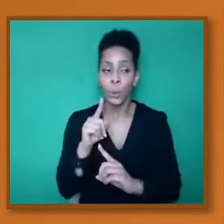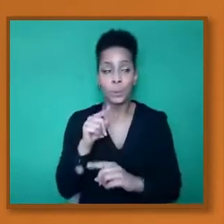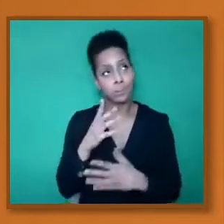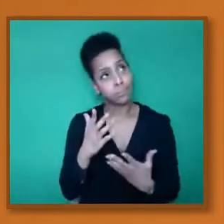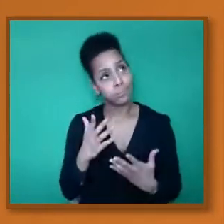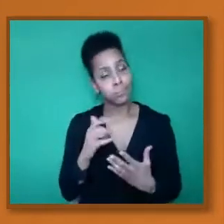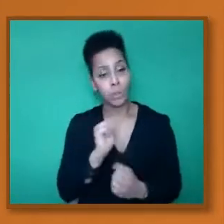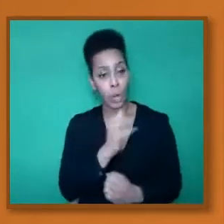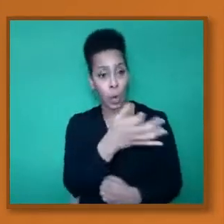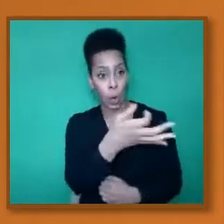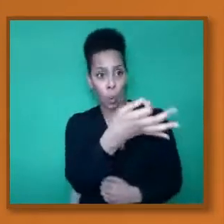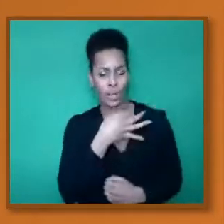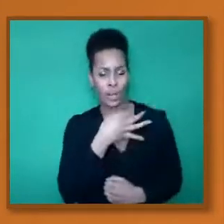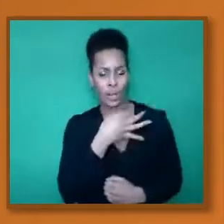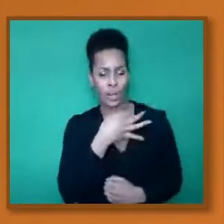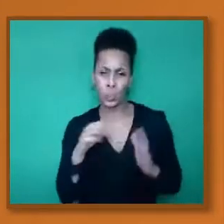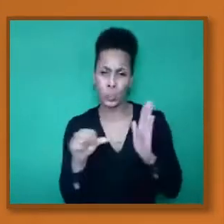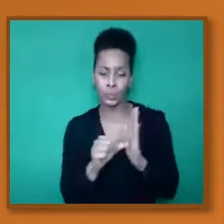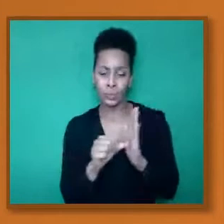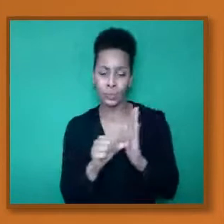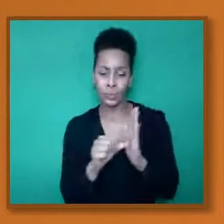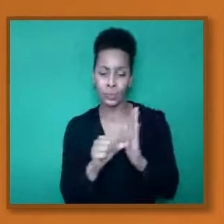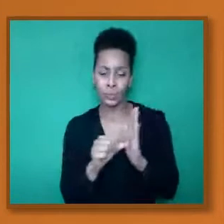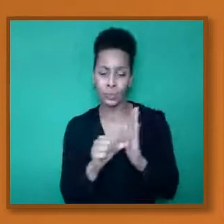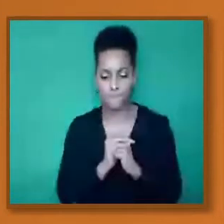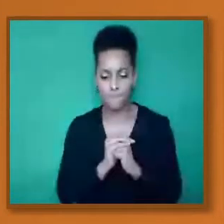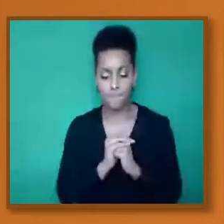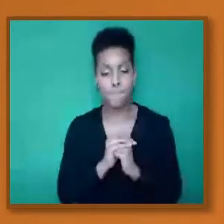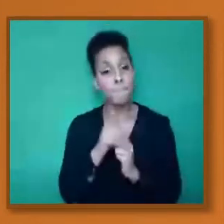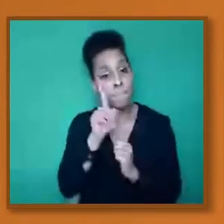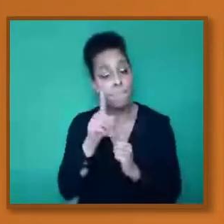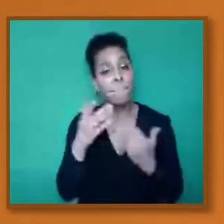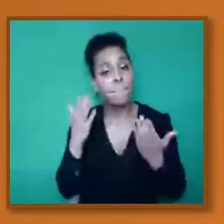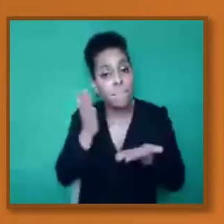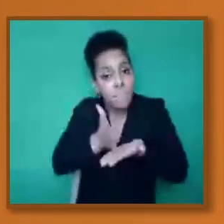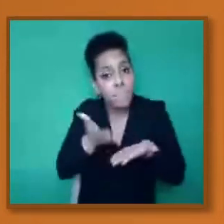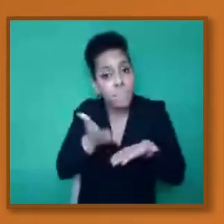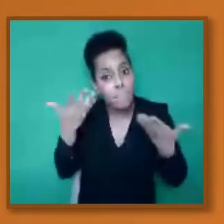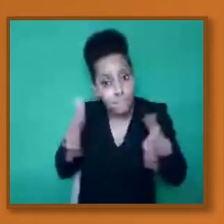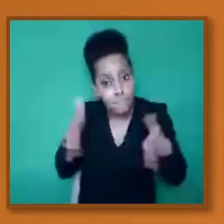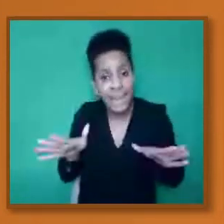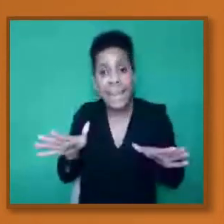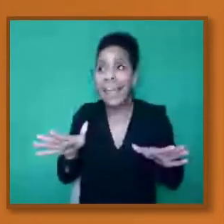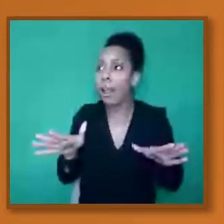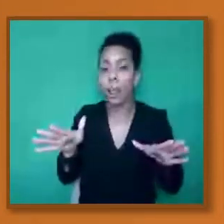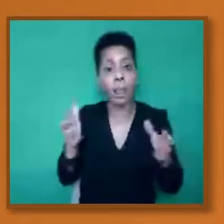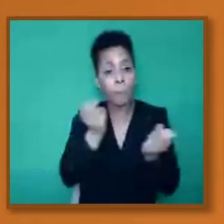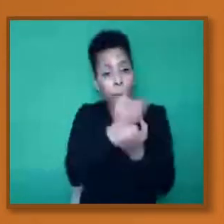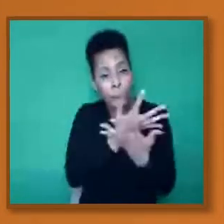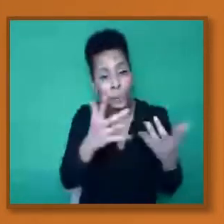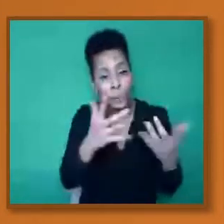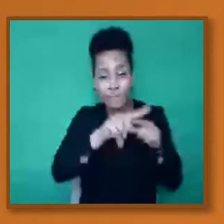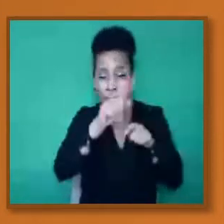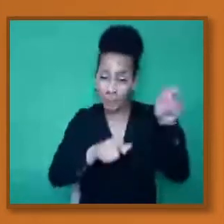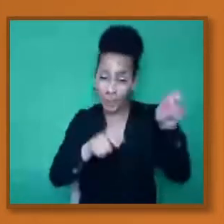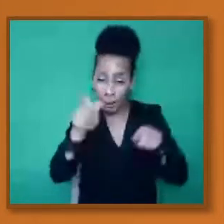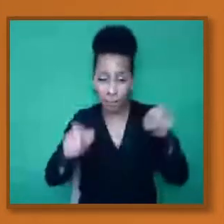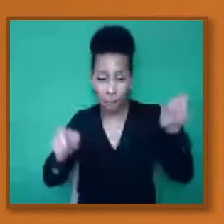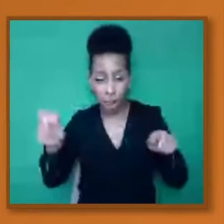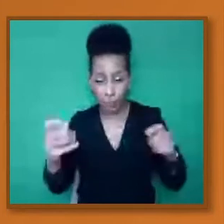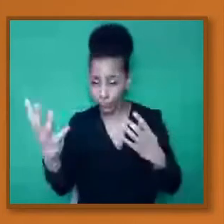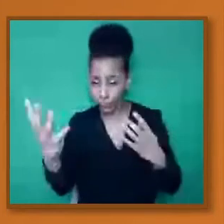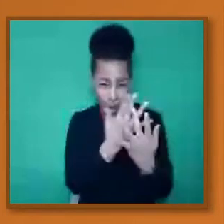fronts. It has been clinically trialed on a wide variety of the population. Okay.